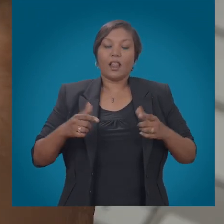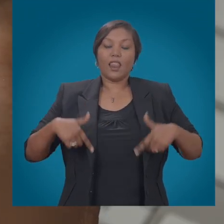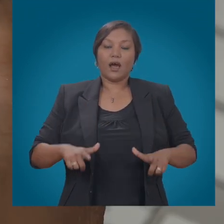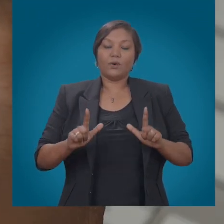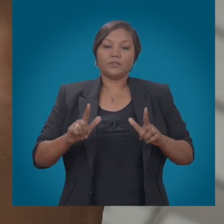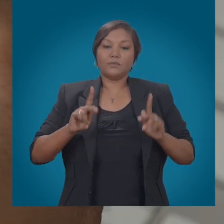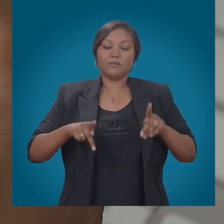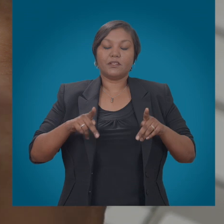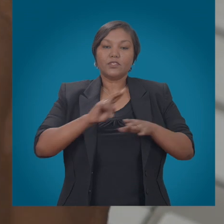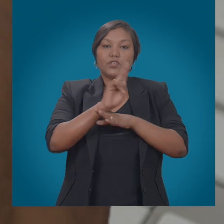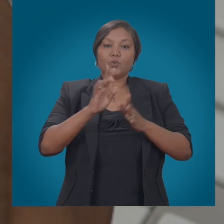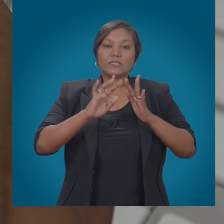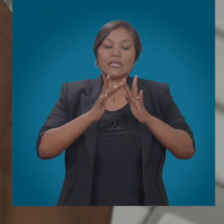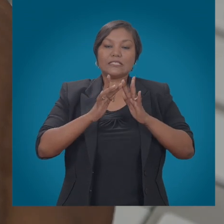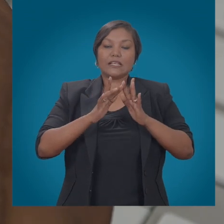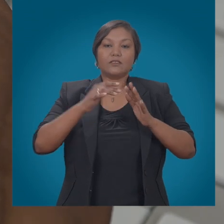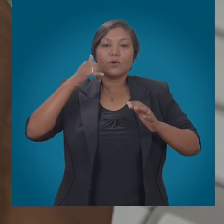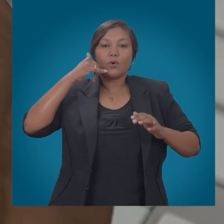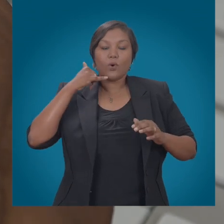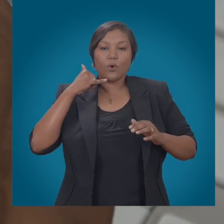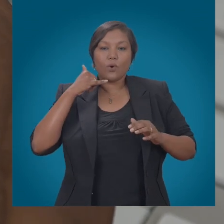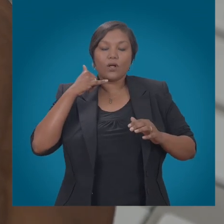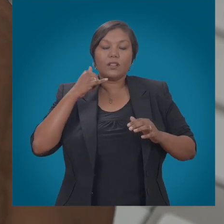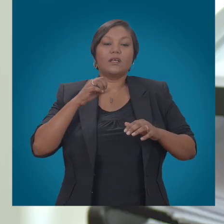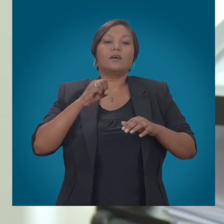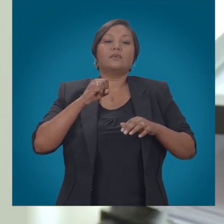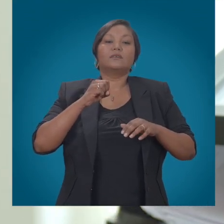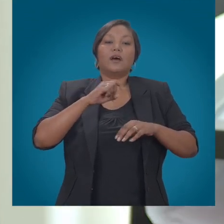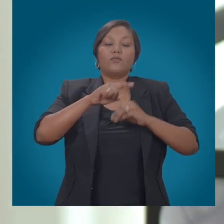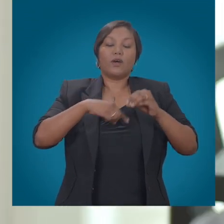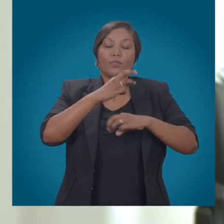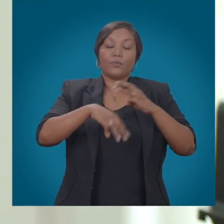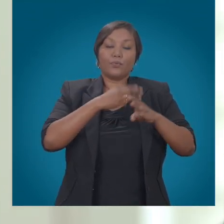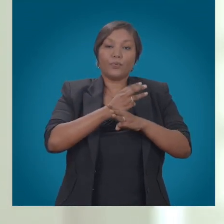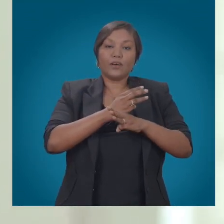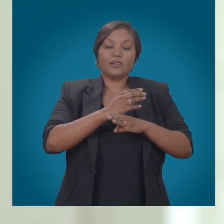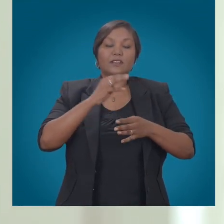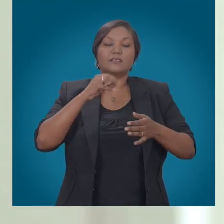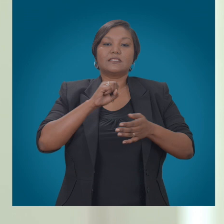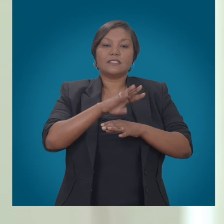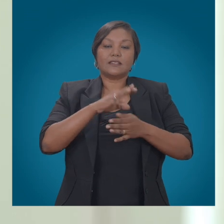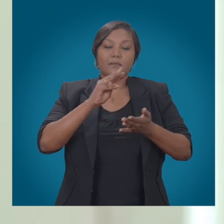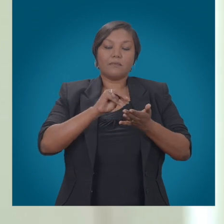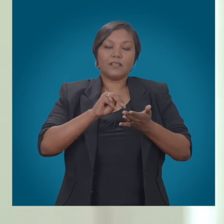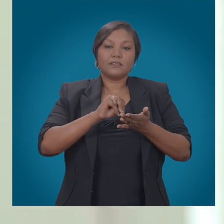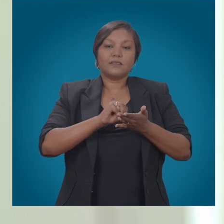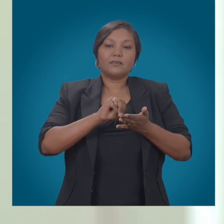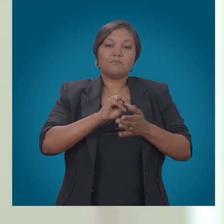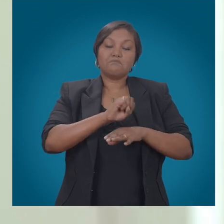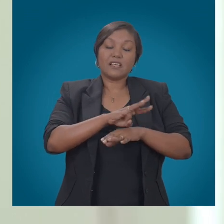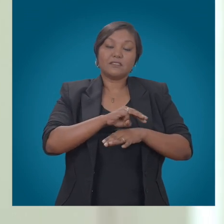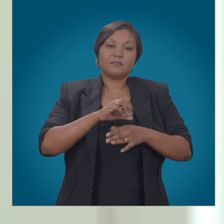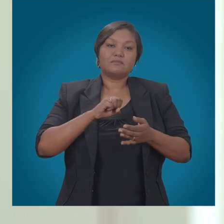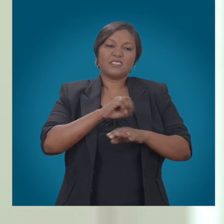use of the Internet for overseas phone calls. The long distance call in a world made smaller by technological advances is at times